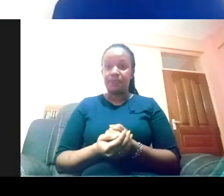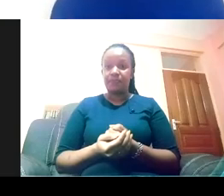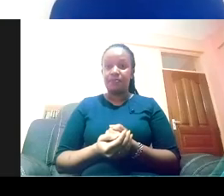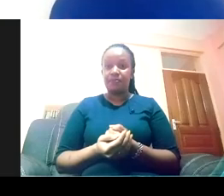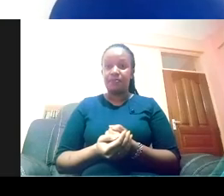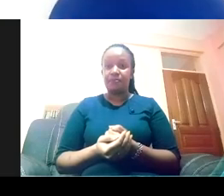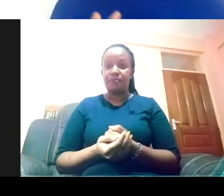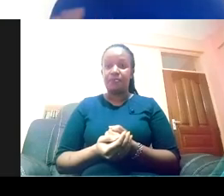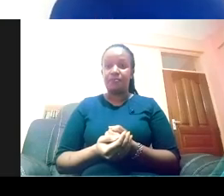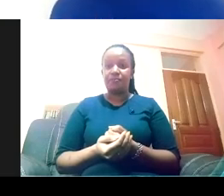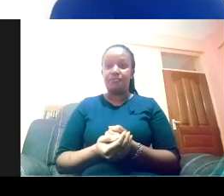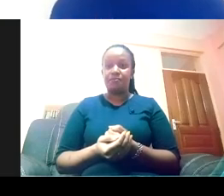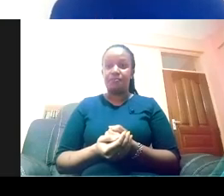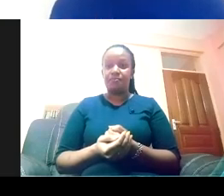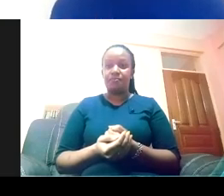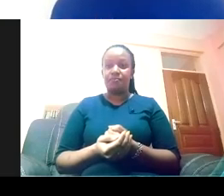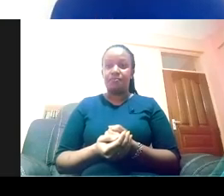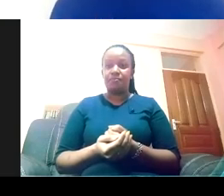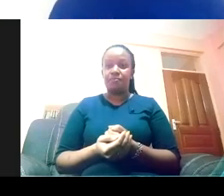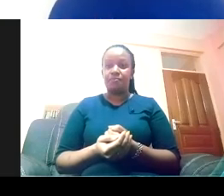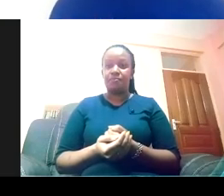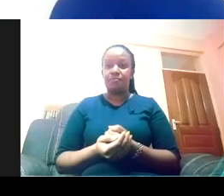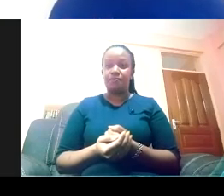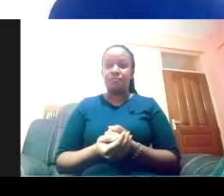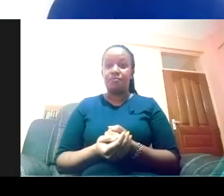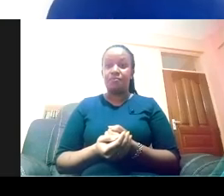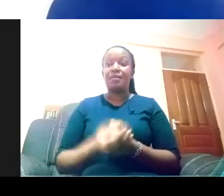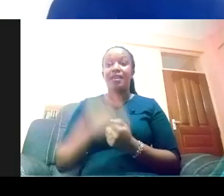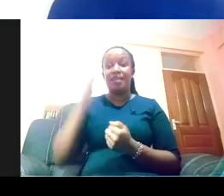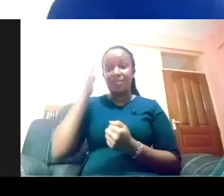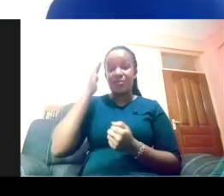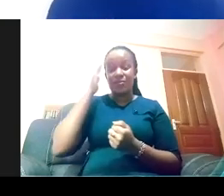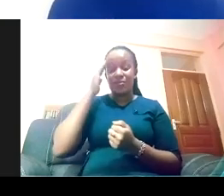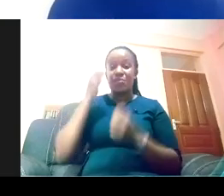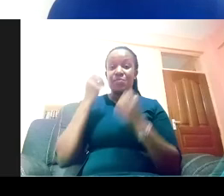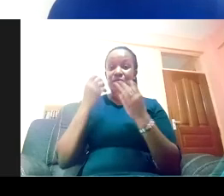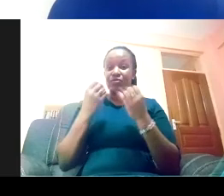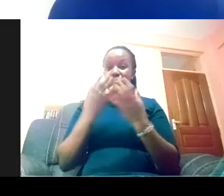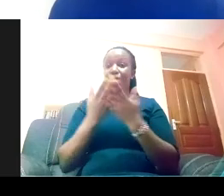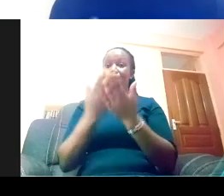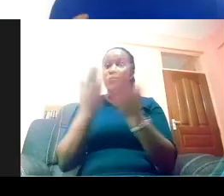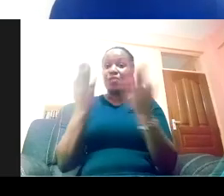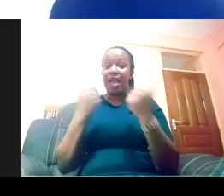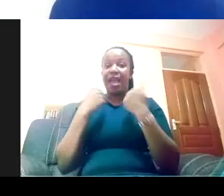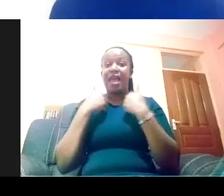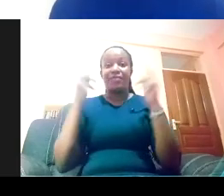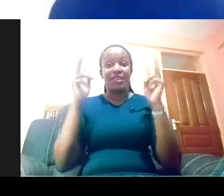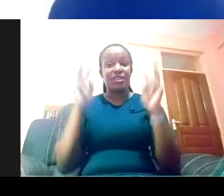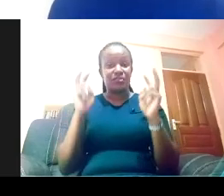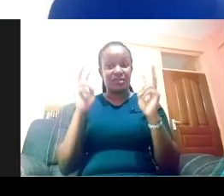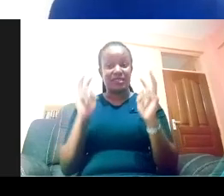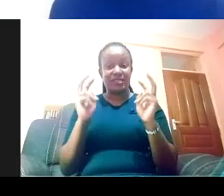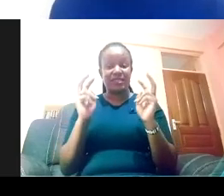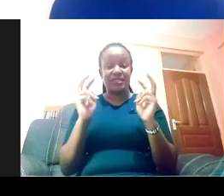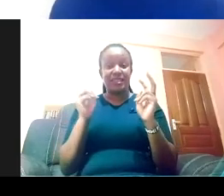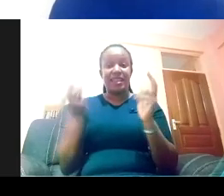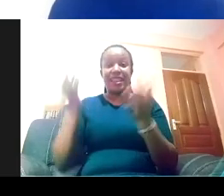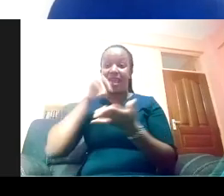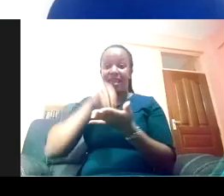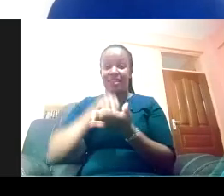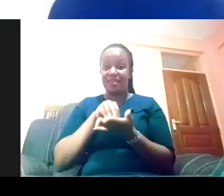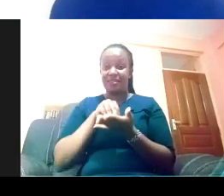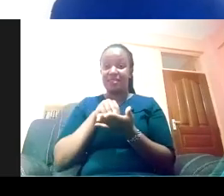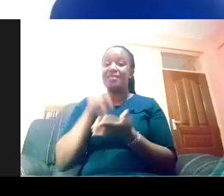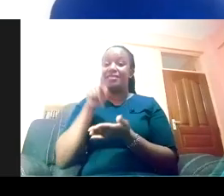Also, I know we just reviewed some really heavy issues. And again, these problems